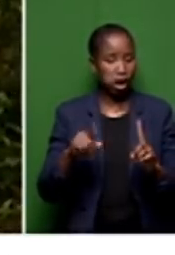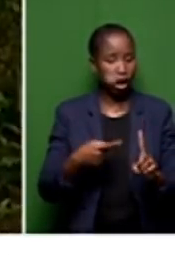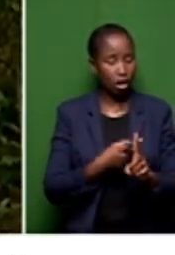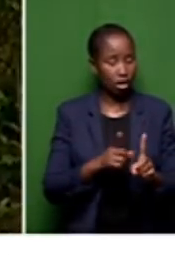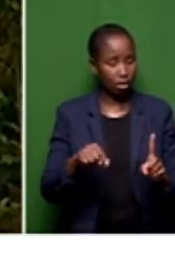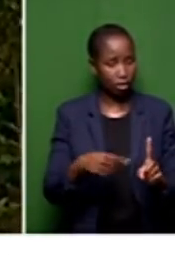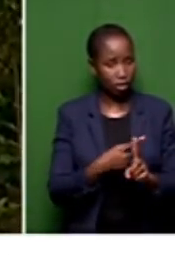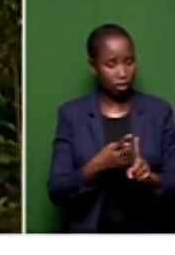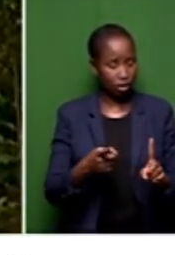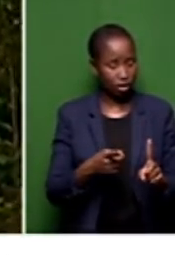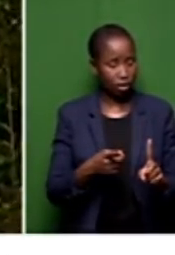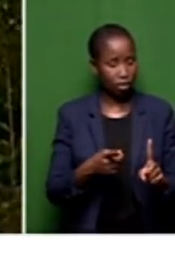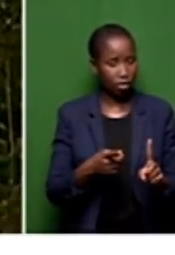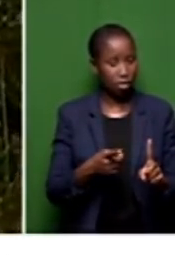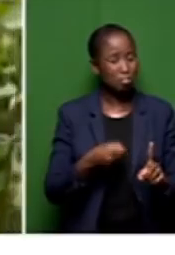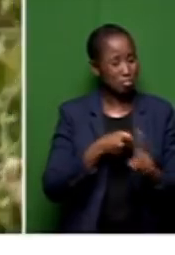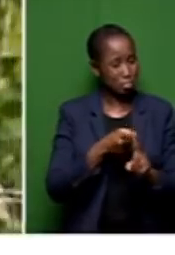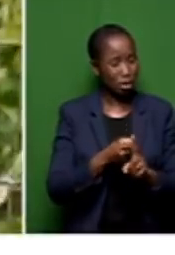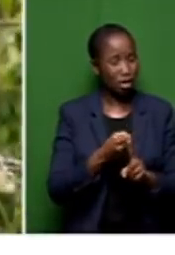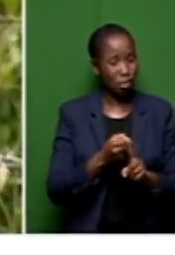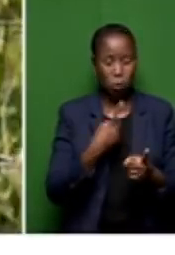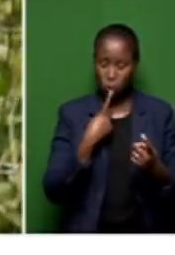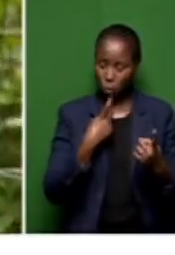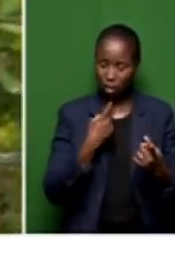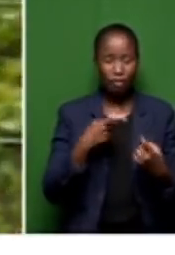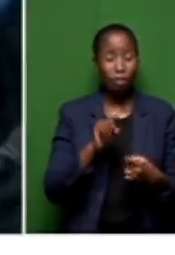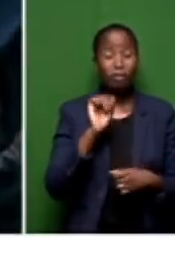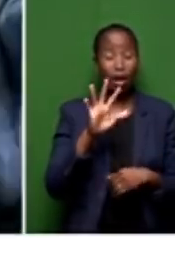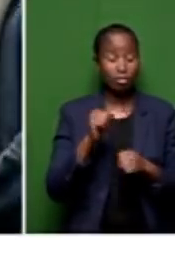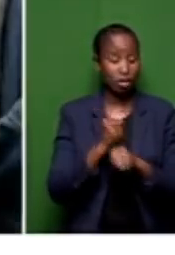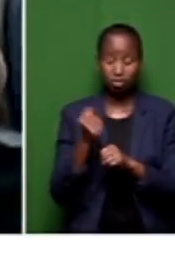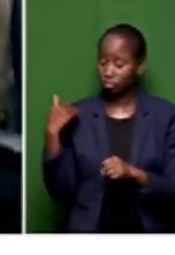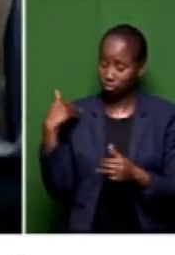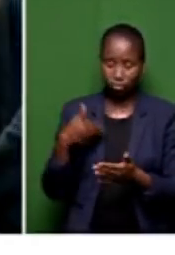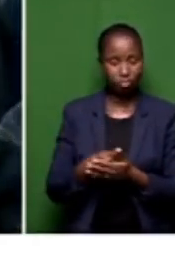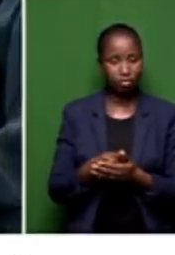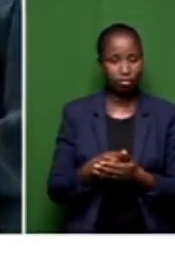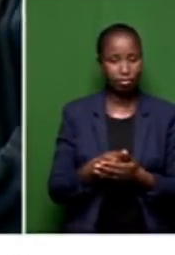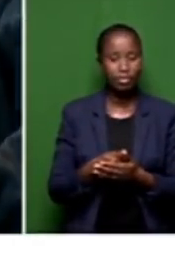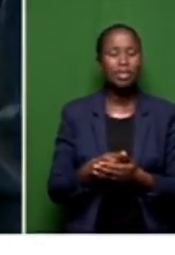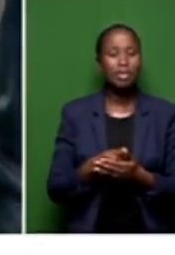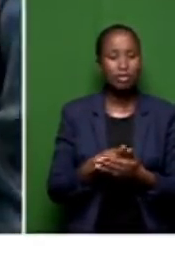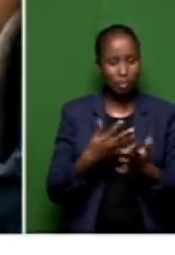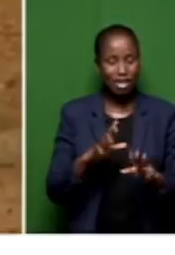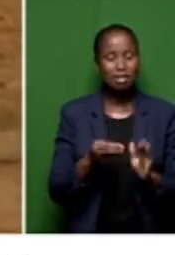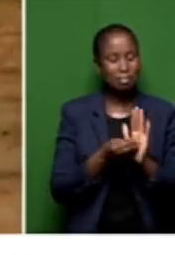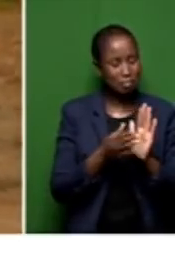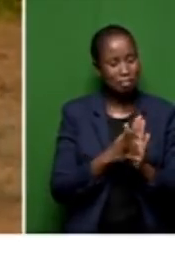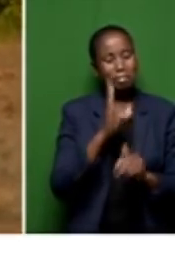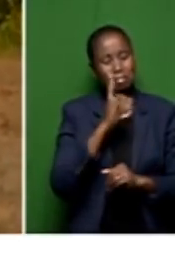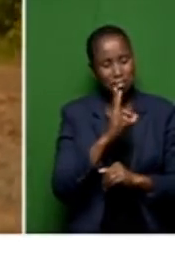five years. The wasteful expenditure on consultants, on